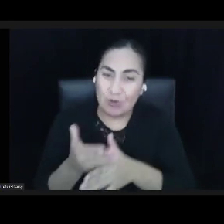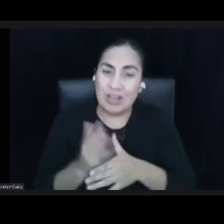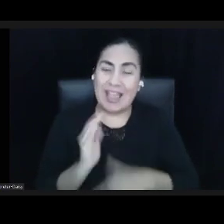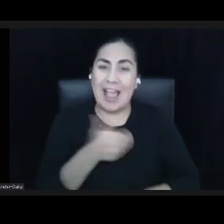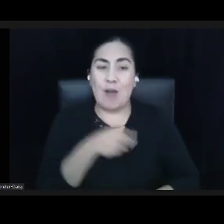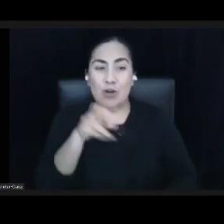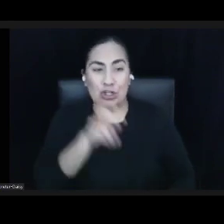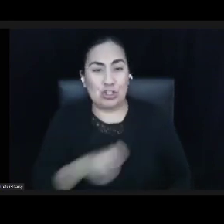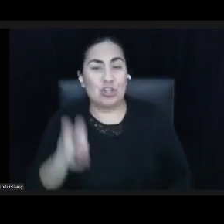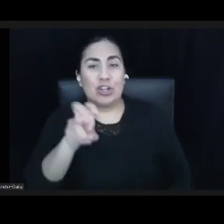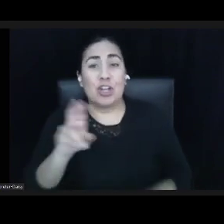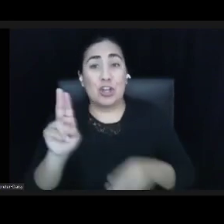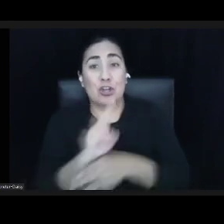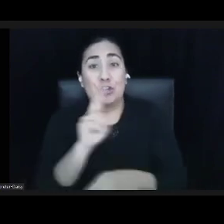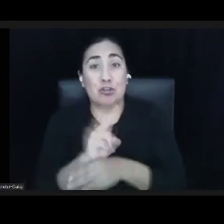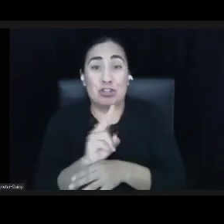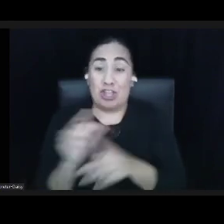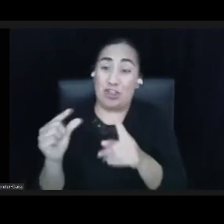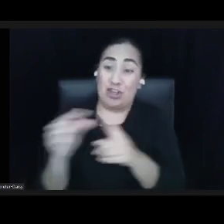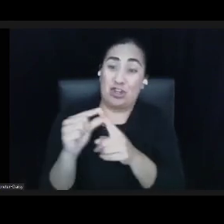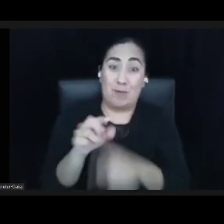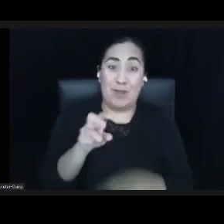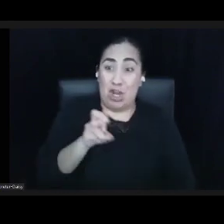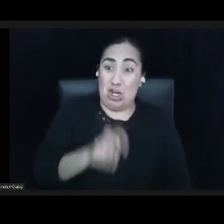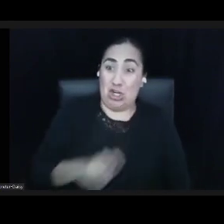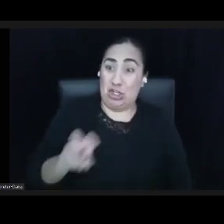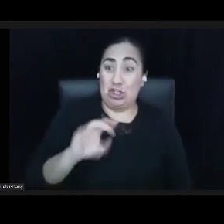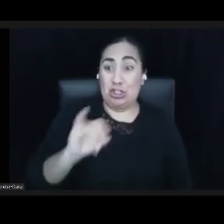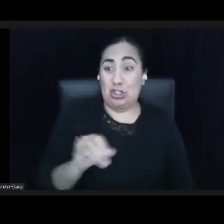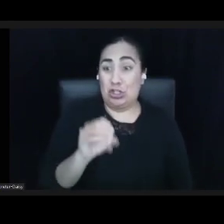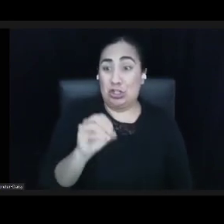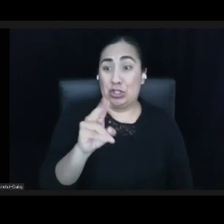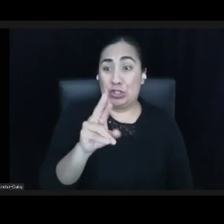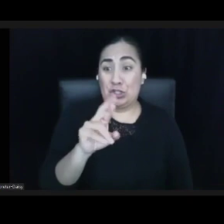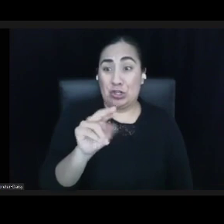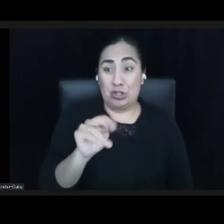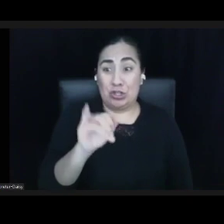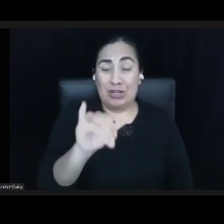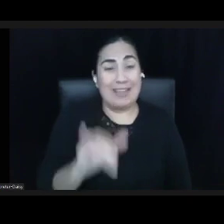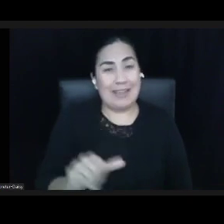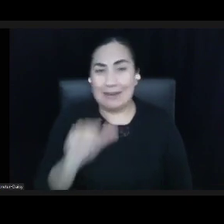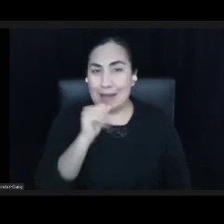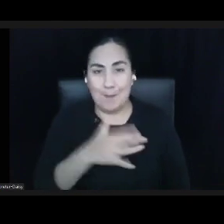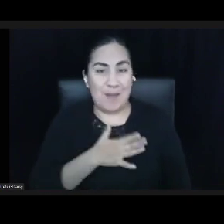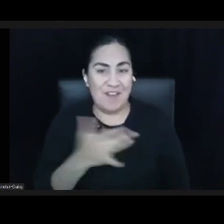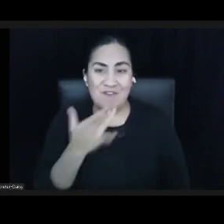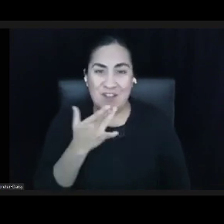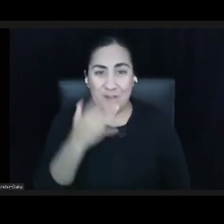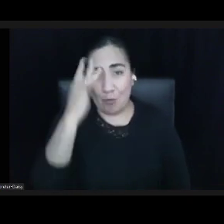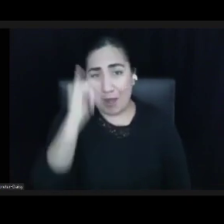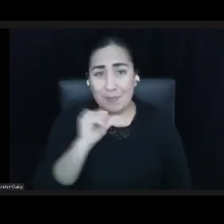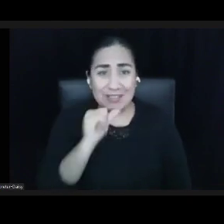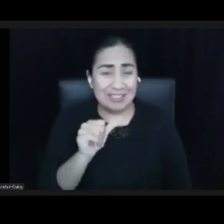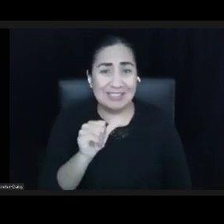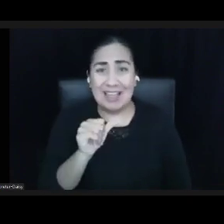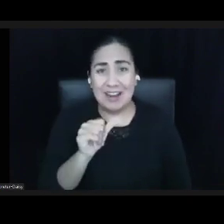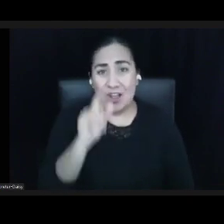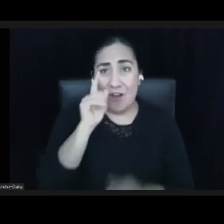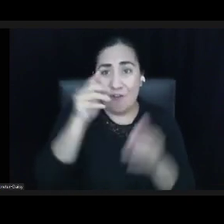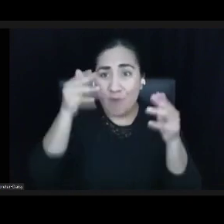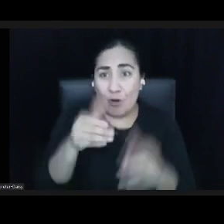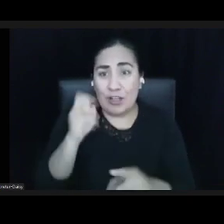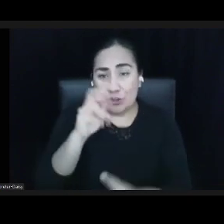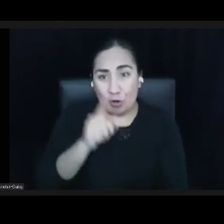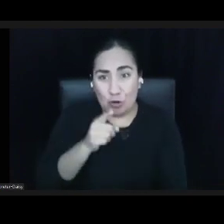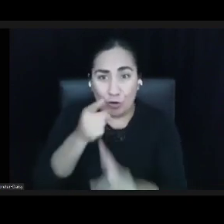the term journey is not my favorite because it was not a meandering walk without focus or a goal. I like to think